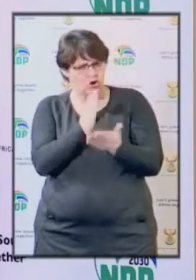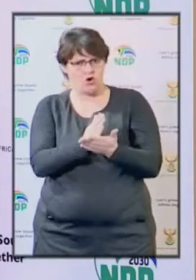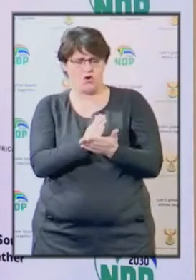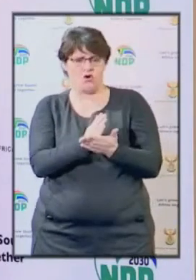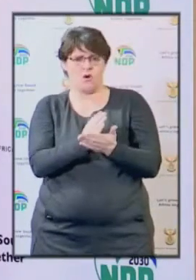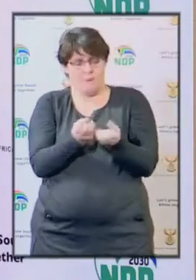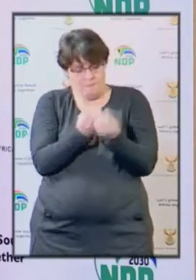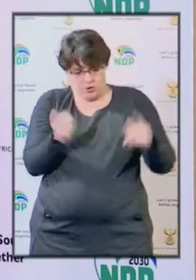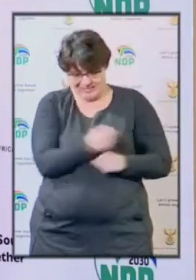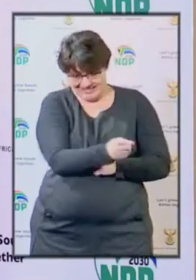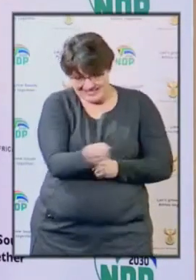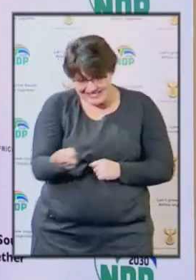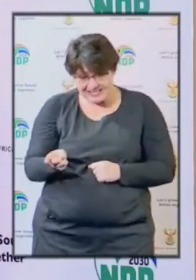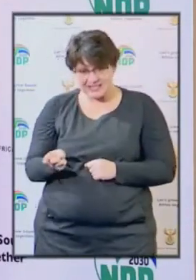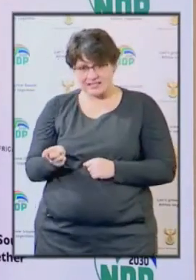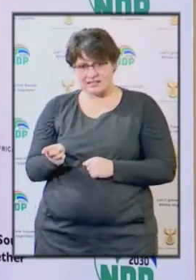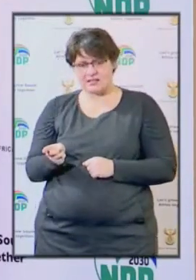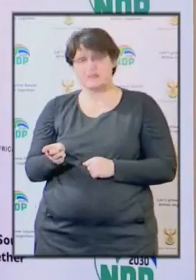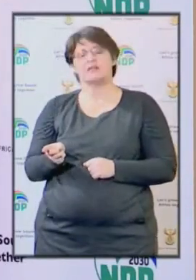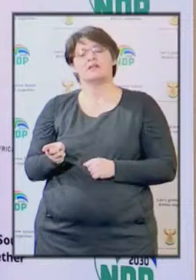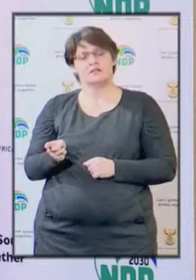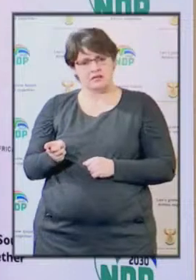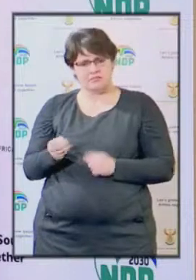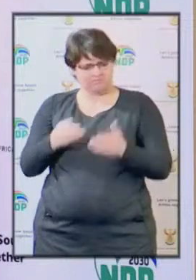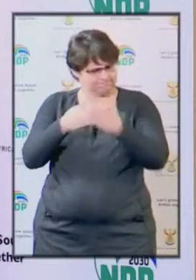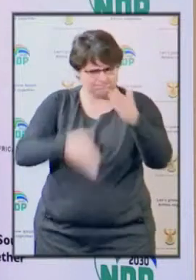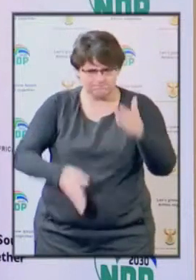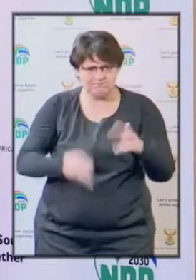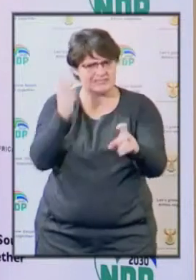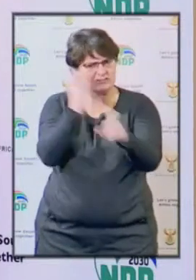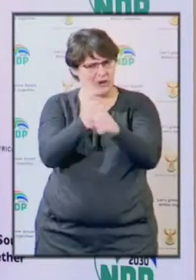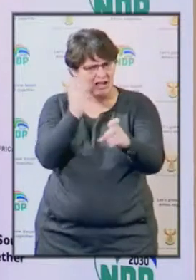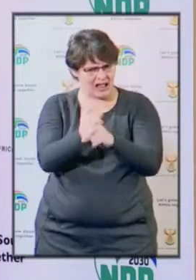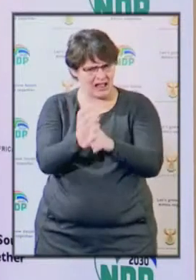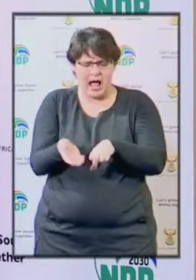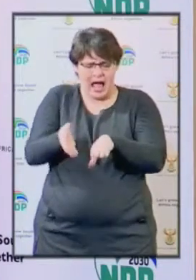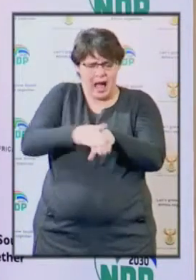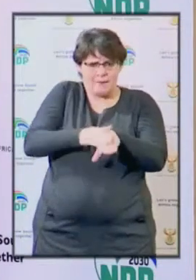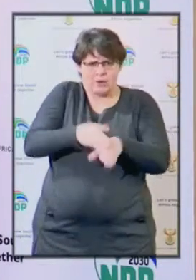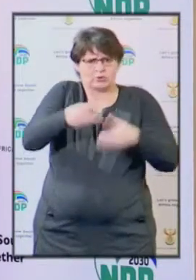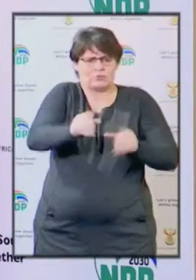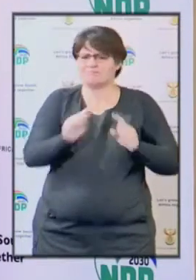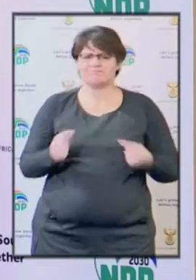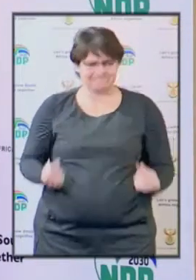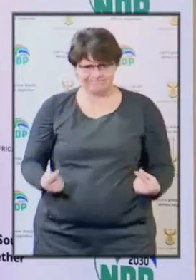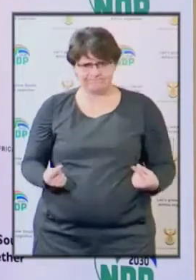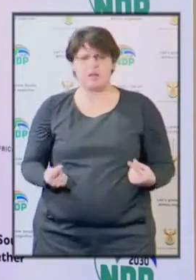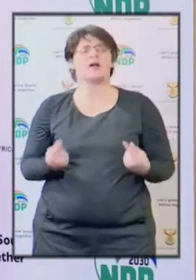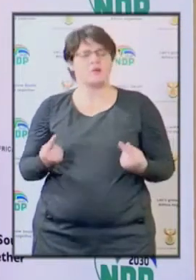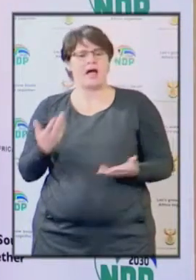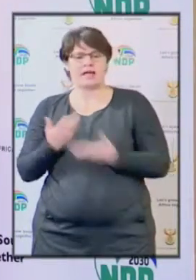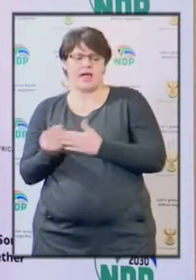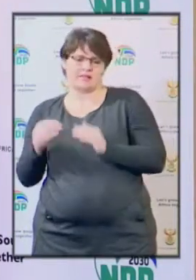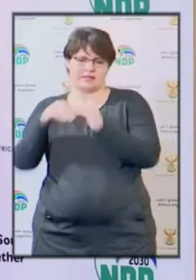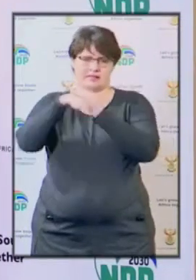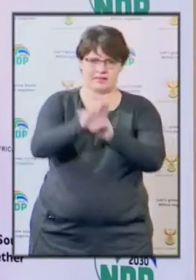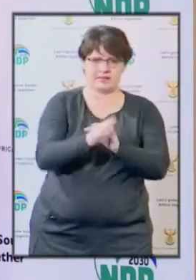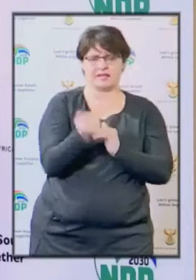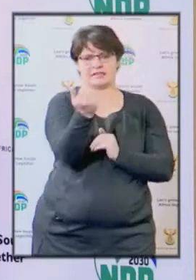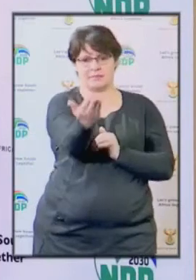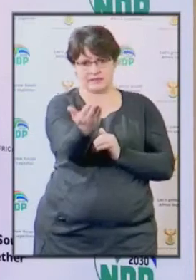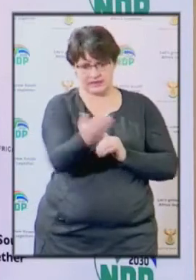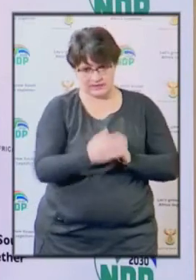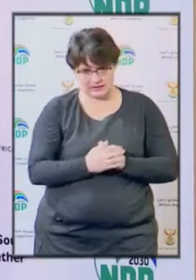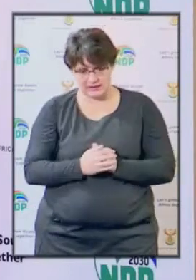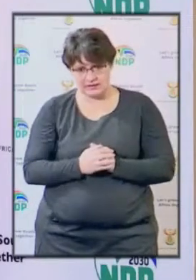these people who were not able to upload their documents to be able to submit. And